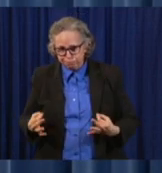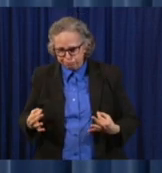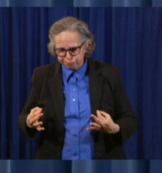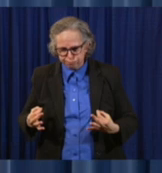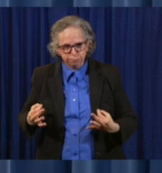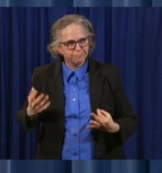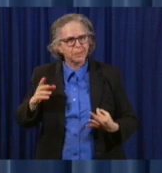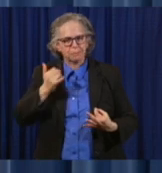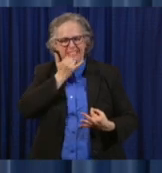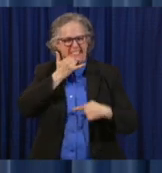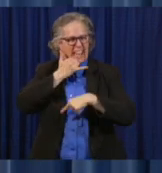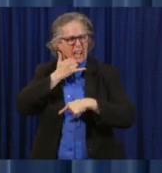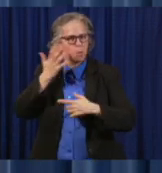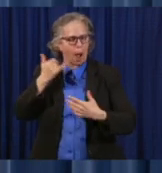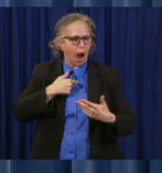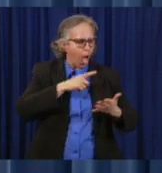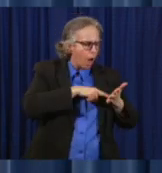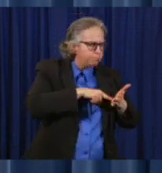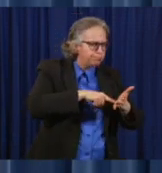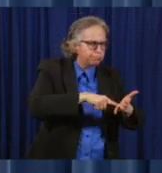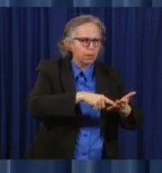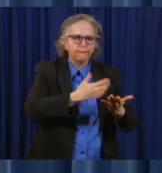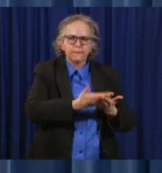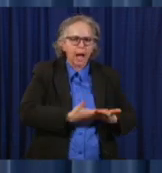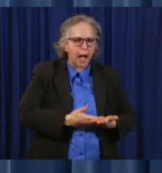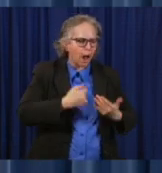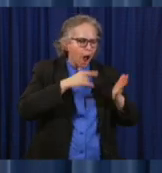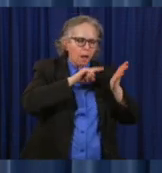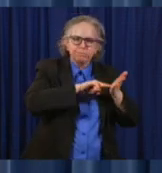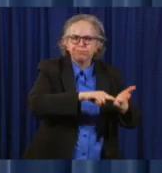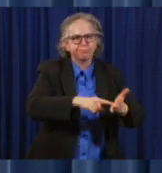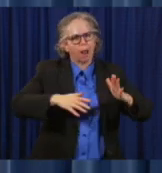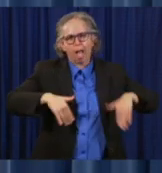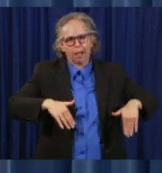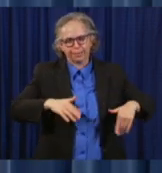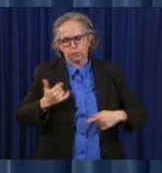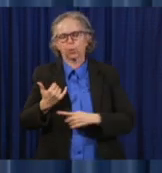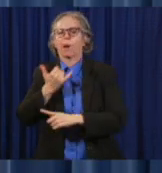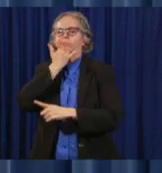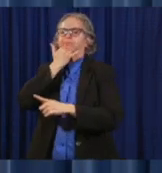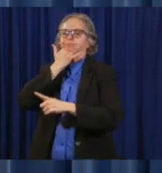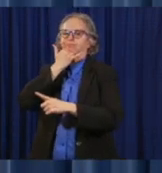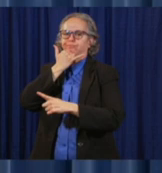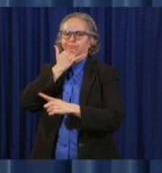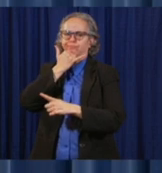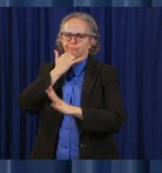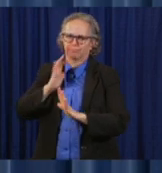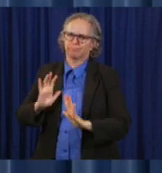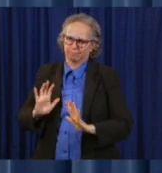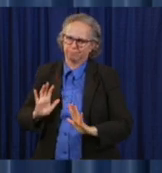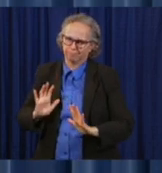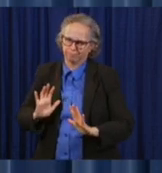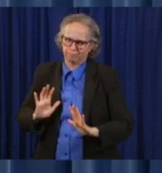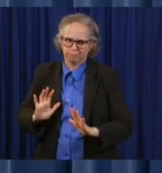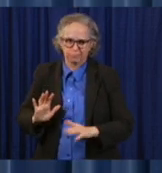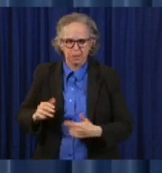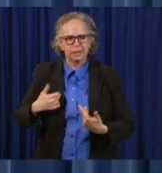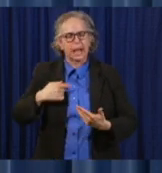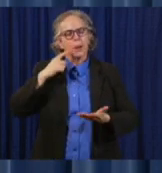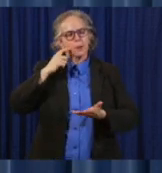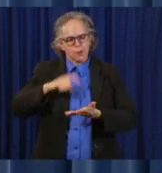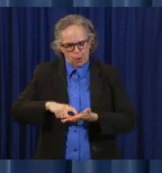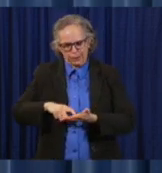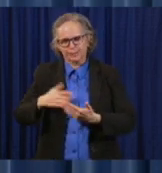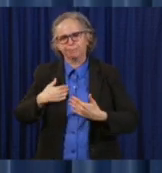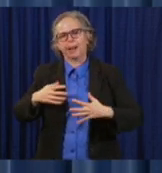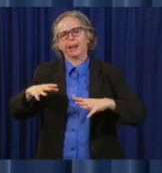right people. And so this process is continuing. We're going to continue to do this.